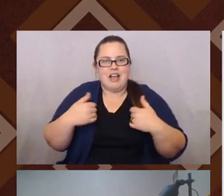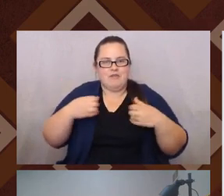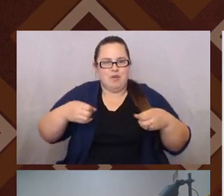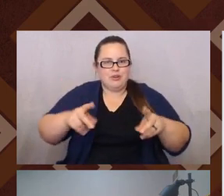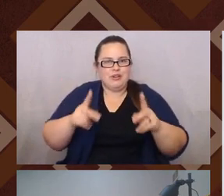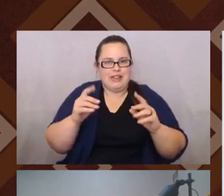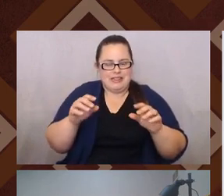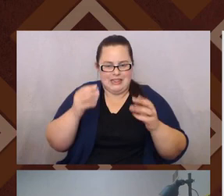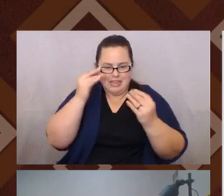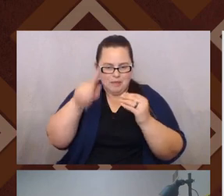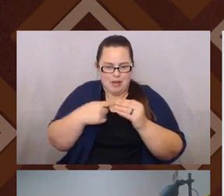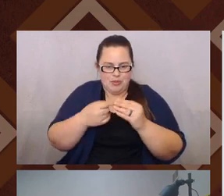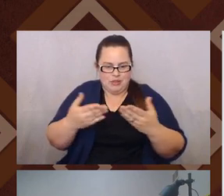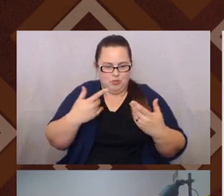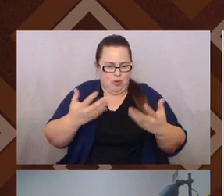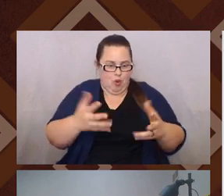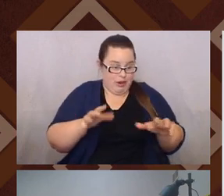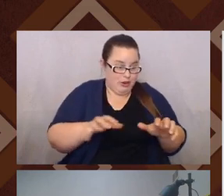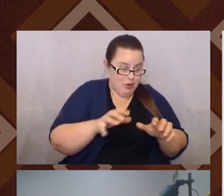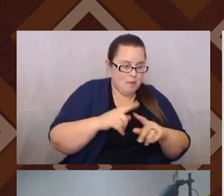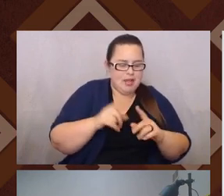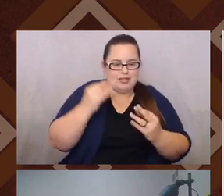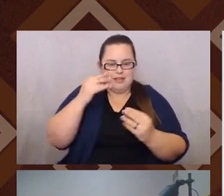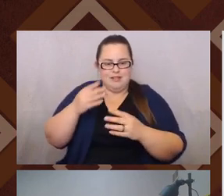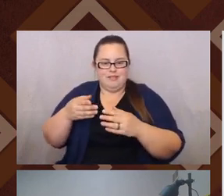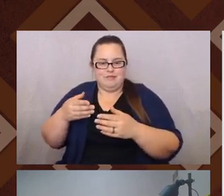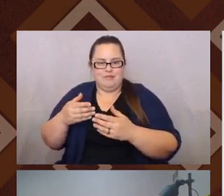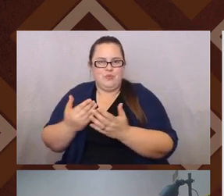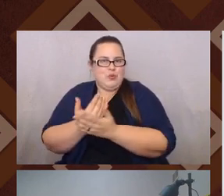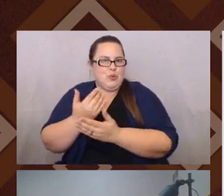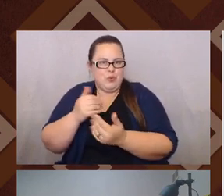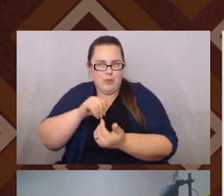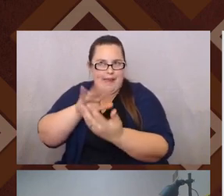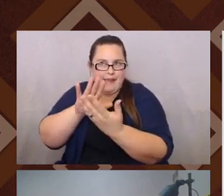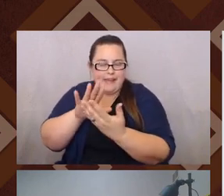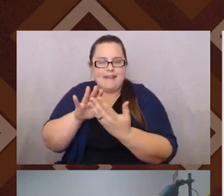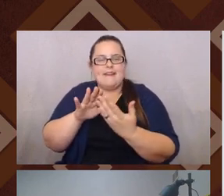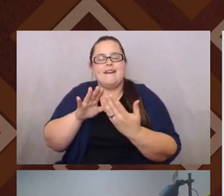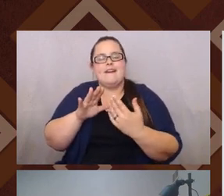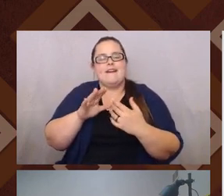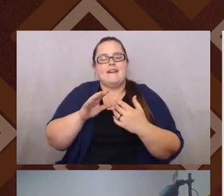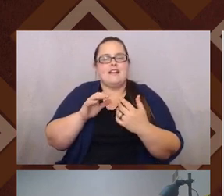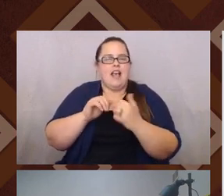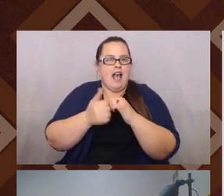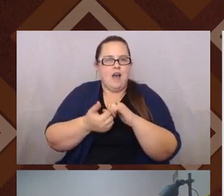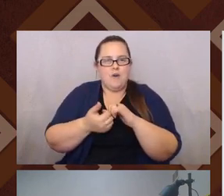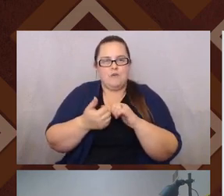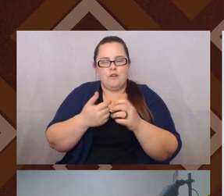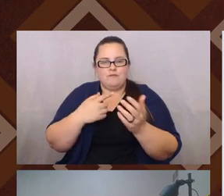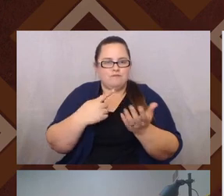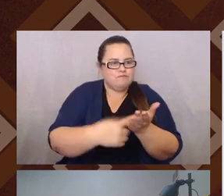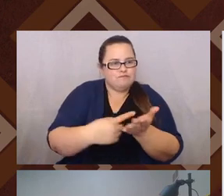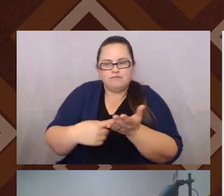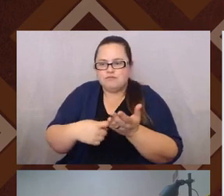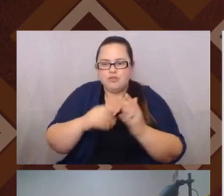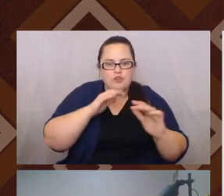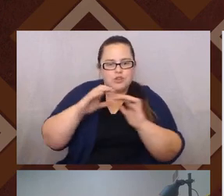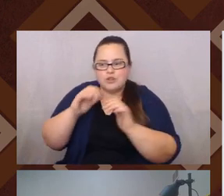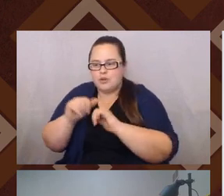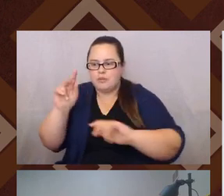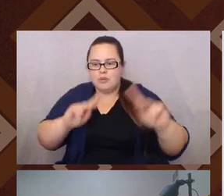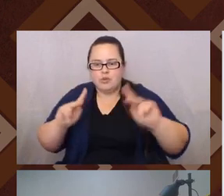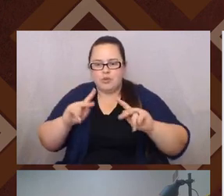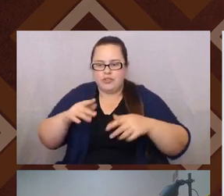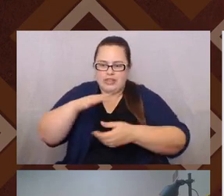do, but think about it in a new way. Um, and, and again, to collaborate with and talk, to have conversations with folks on our campus and, and in our district.